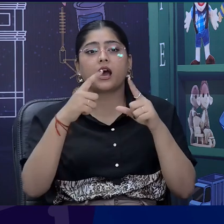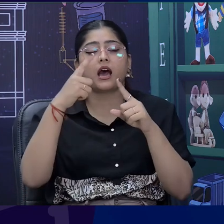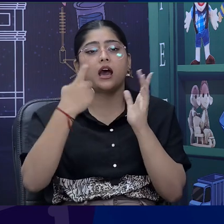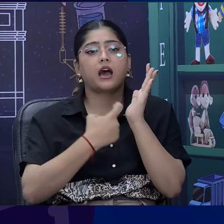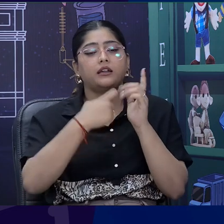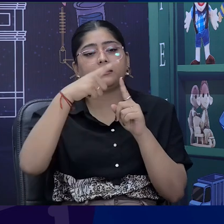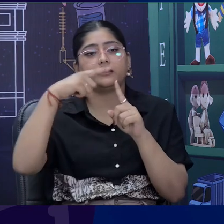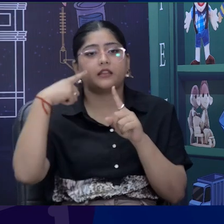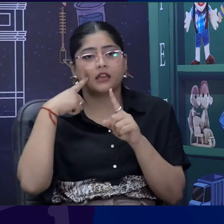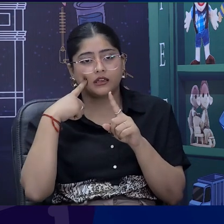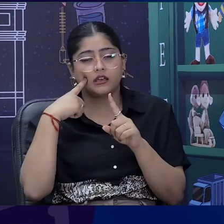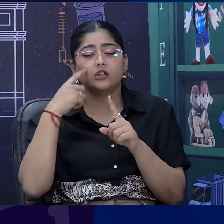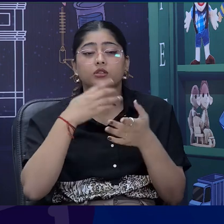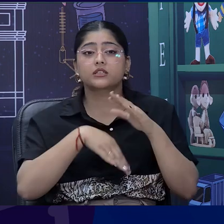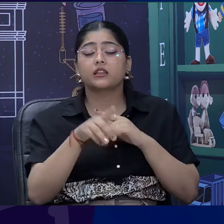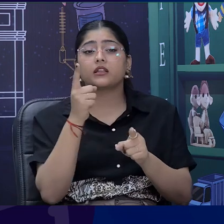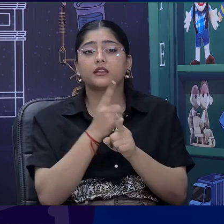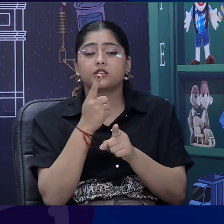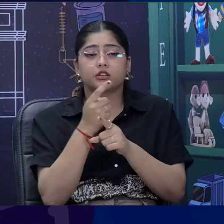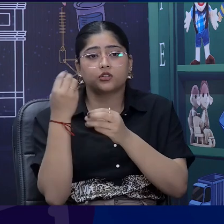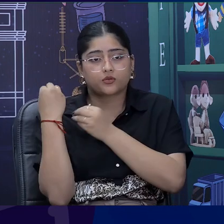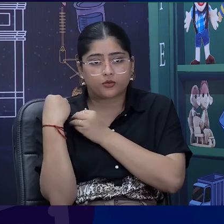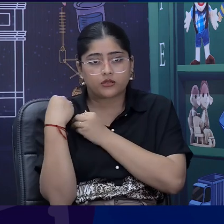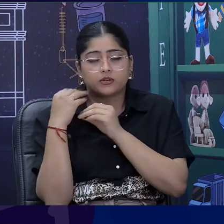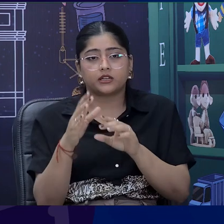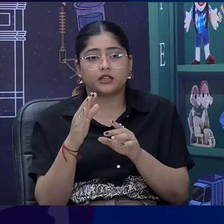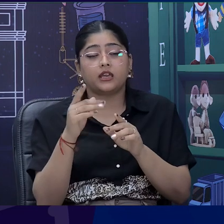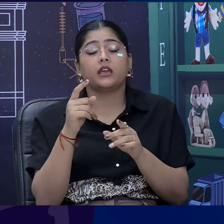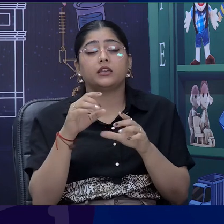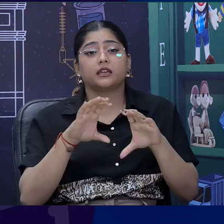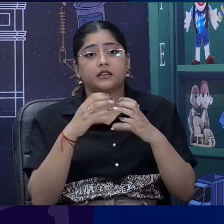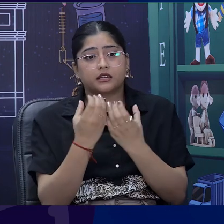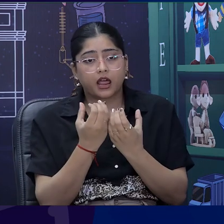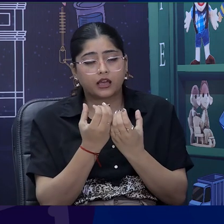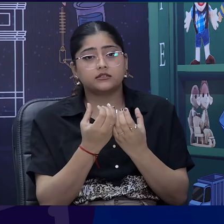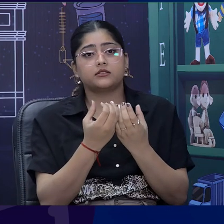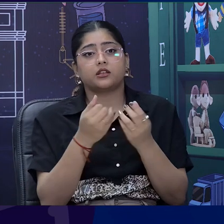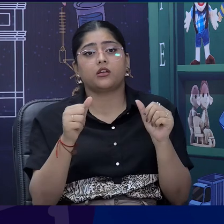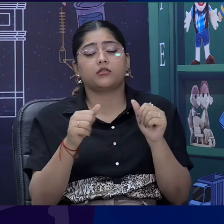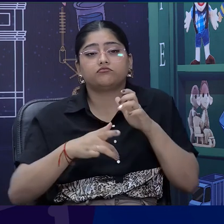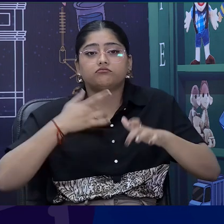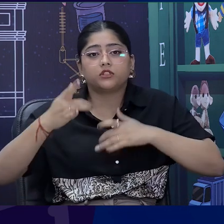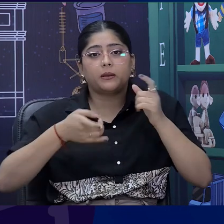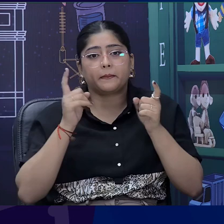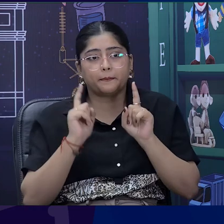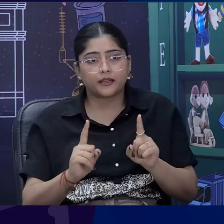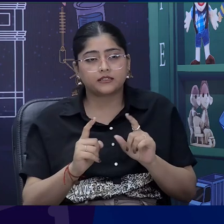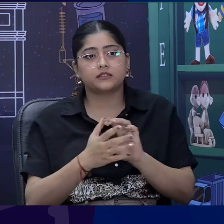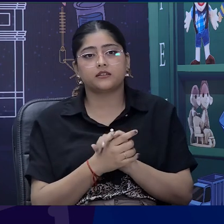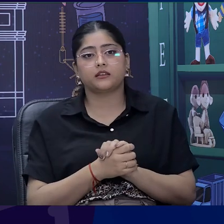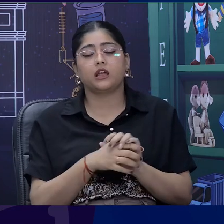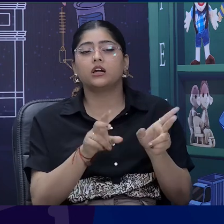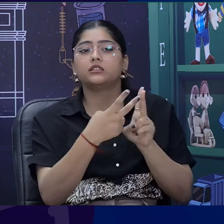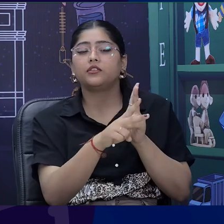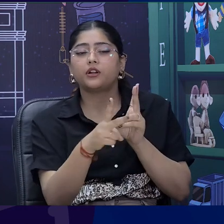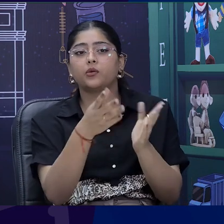the duty of teacher to make this class very interesting, inclusive and she should use universal design of